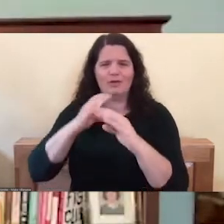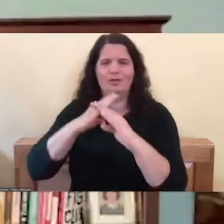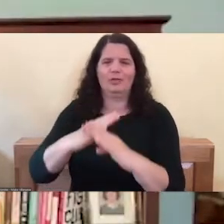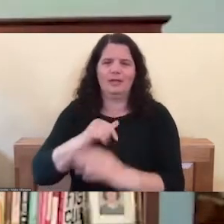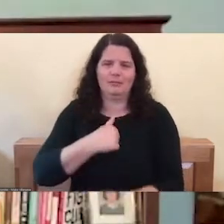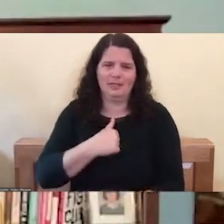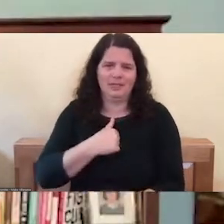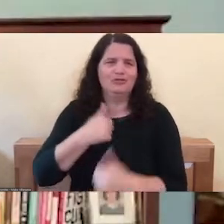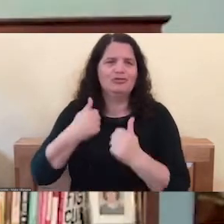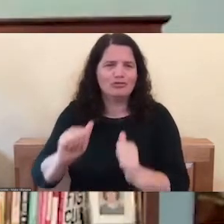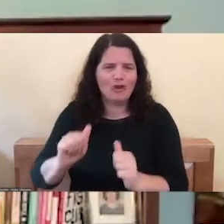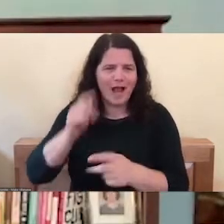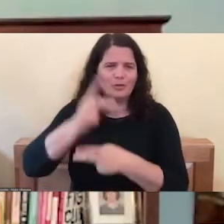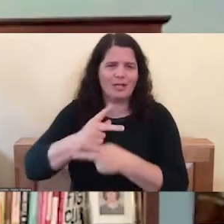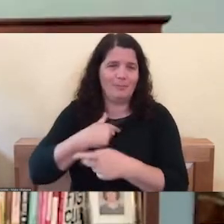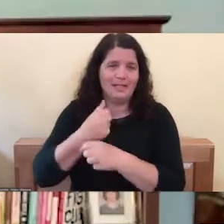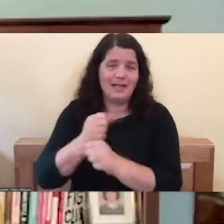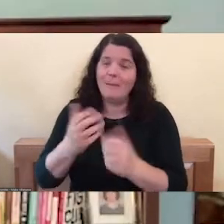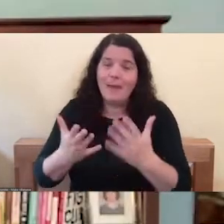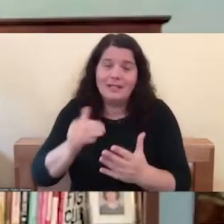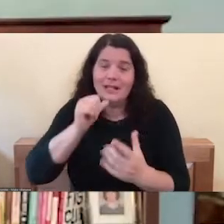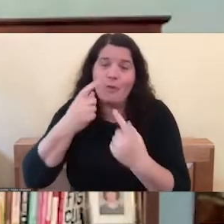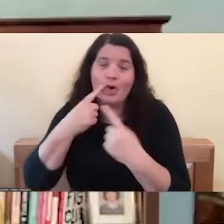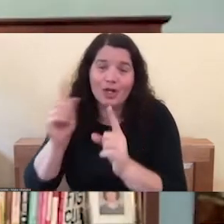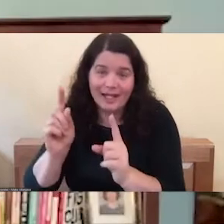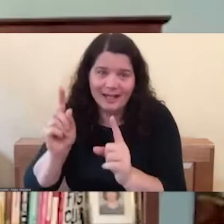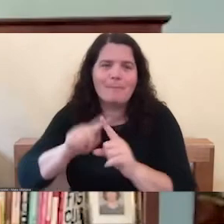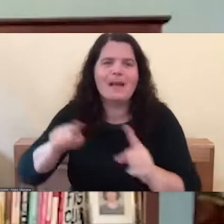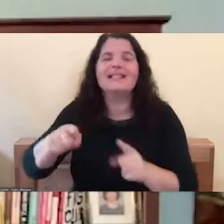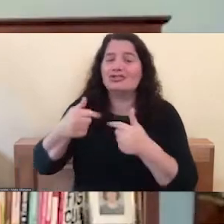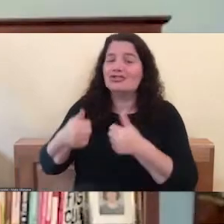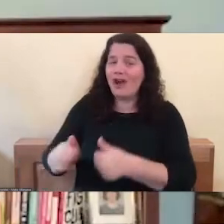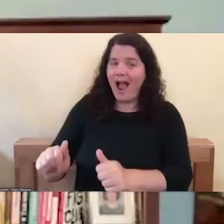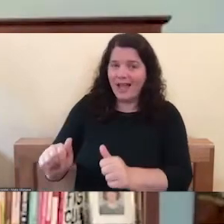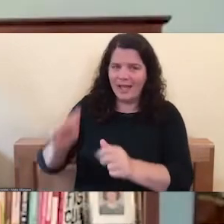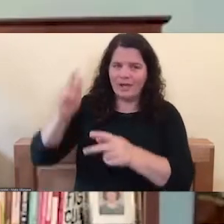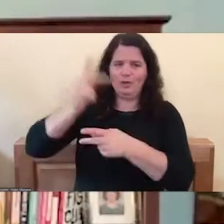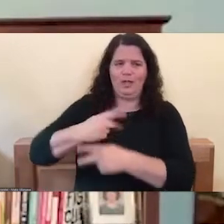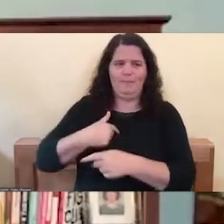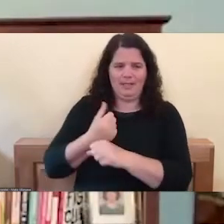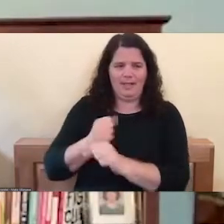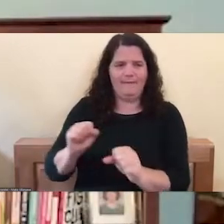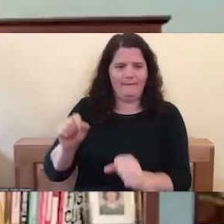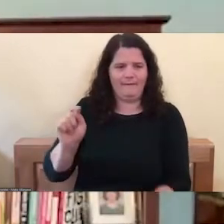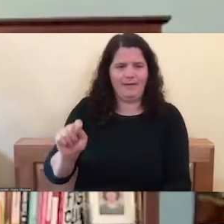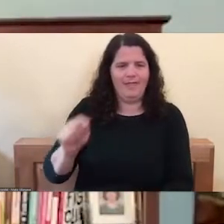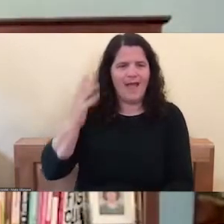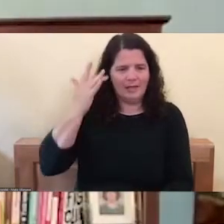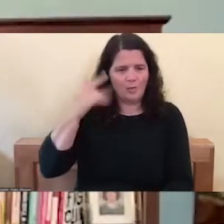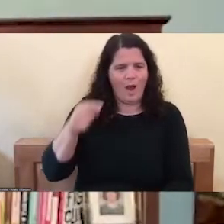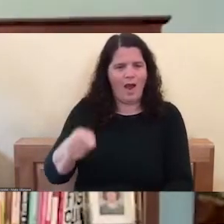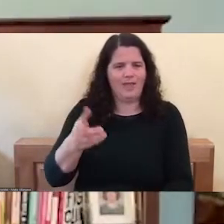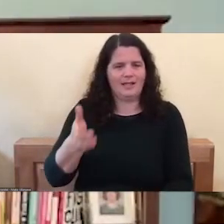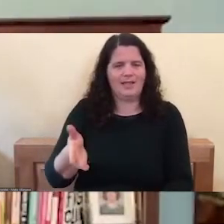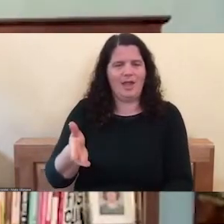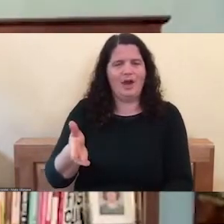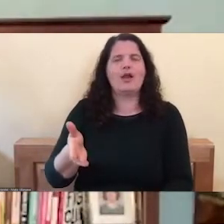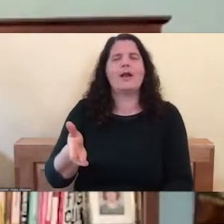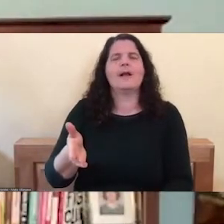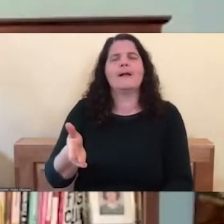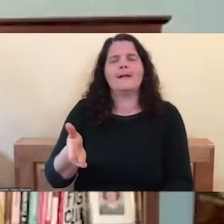you safe, even if it's not working out very well, it's trying to keep you safe. And the more we can actually honor